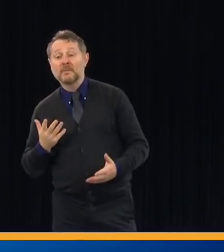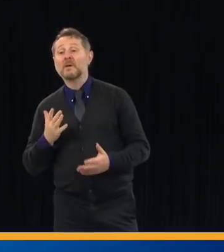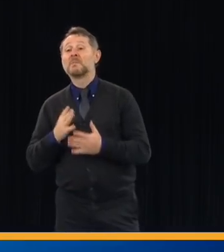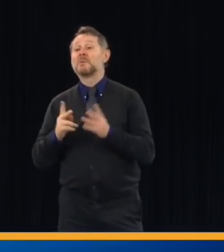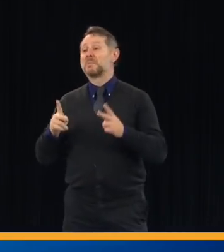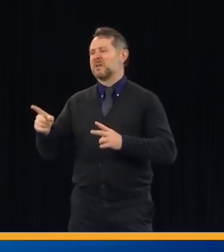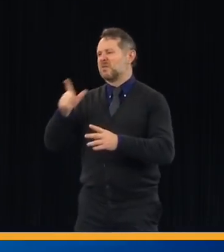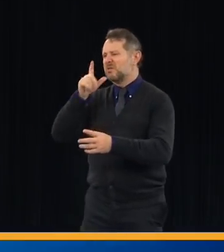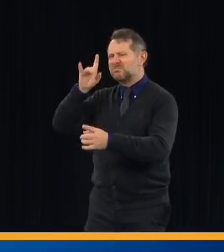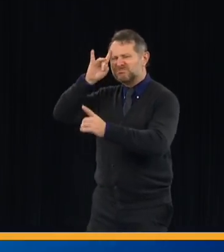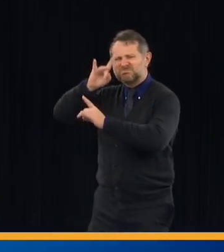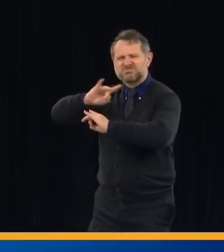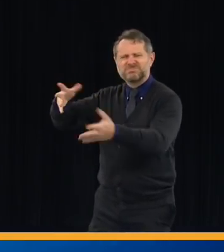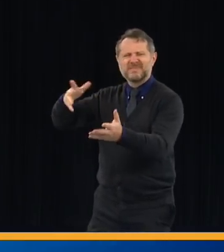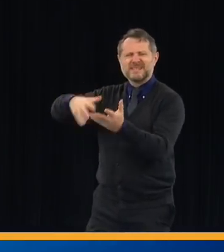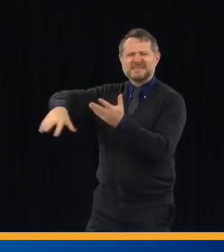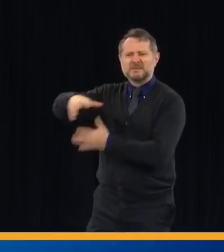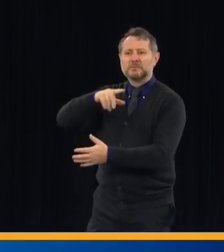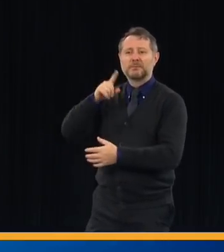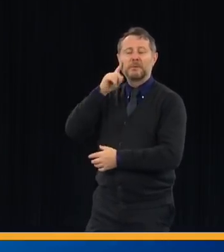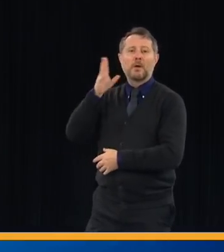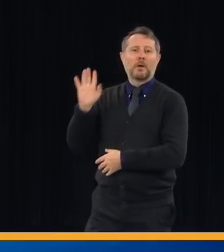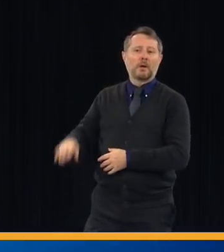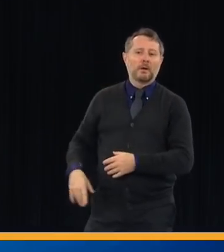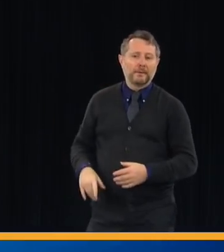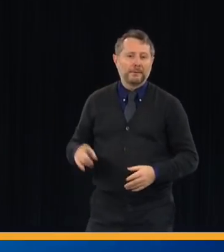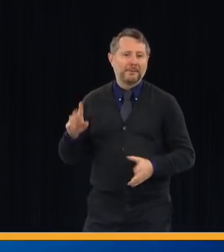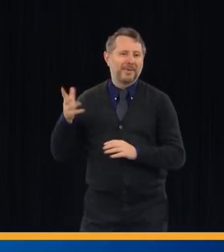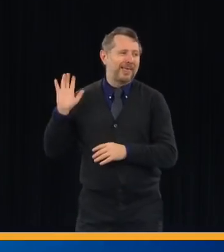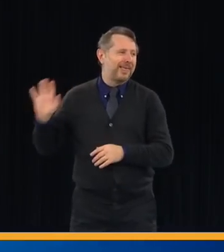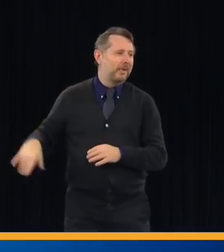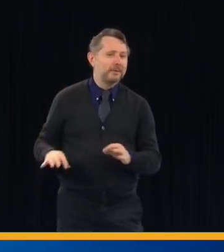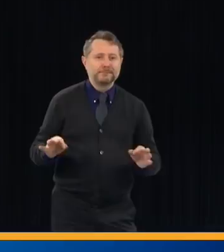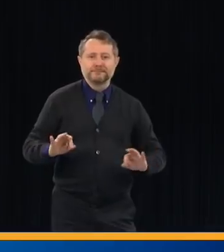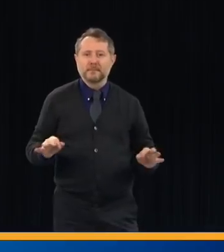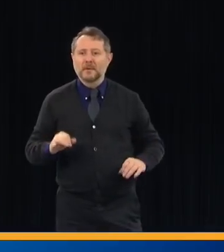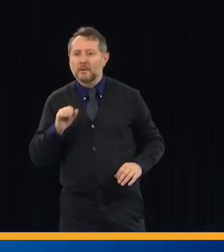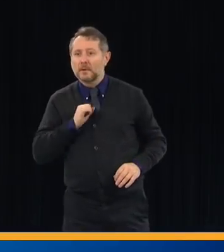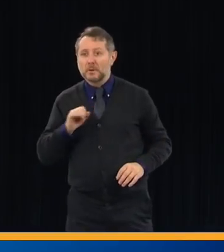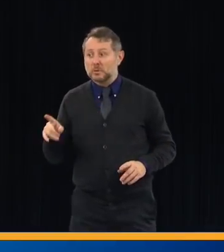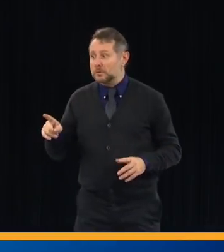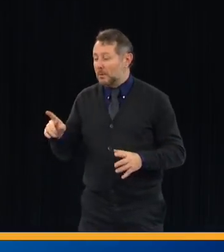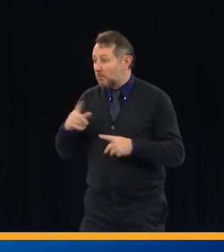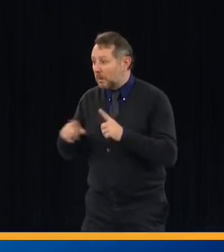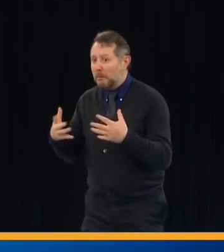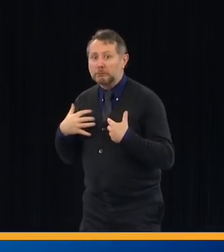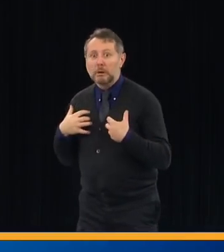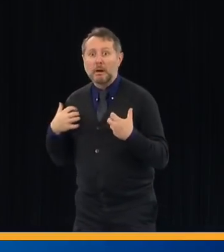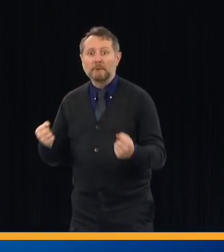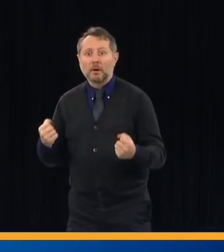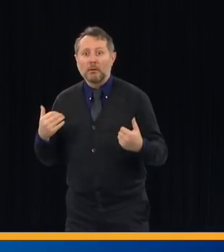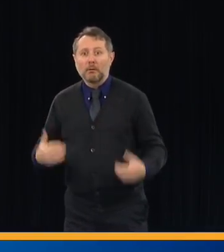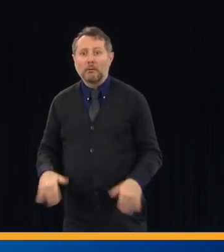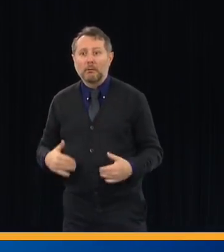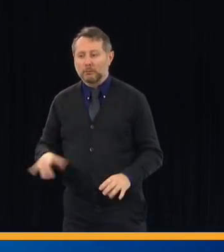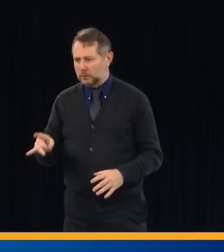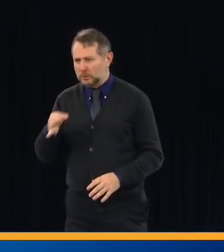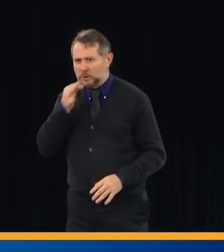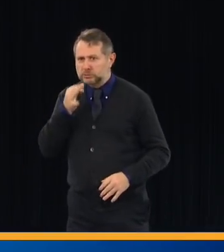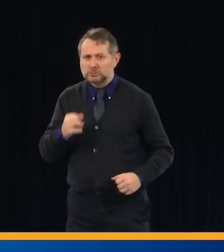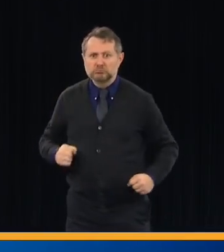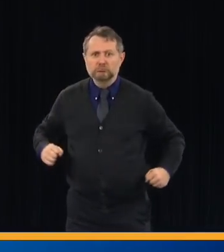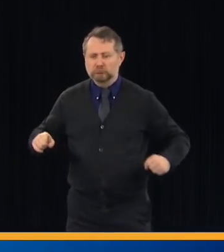who you expected nothing from, will show you a strength and a resilience that just